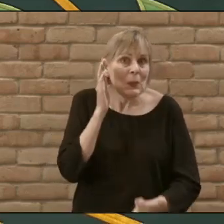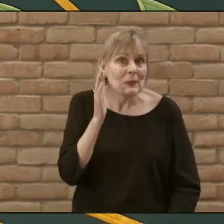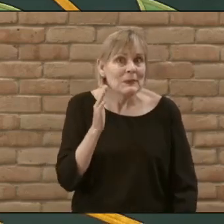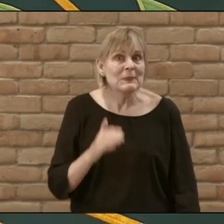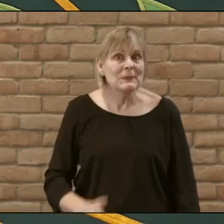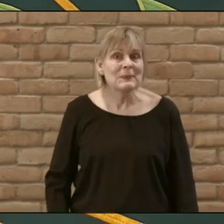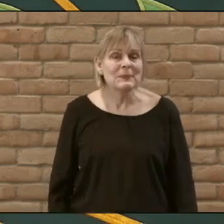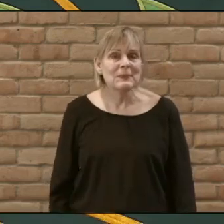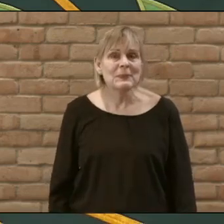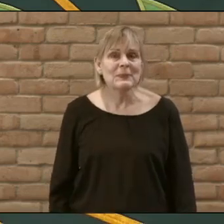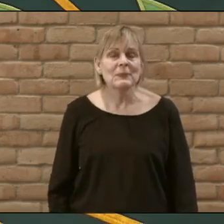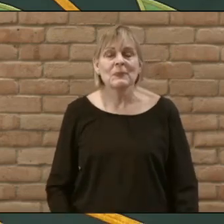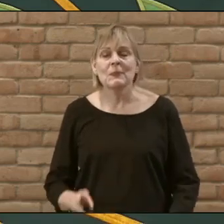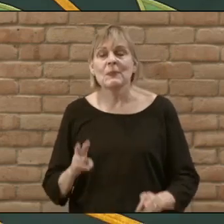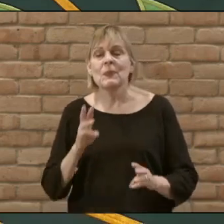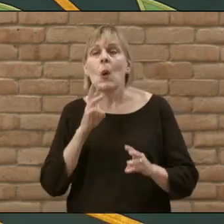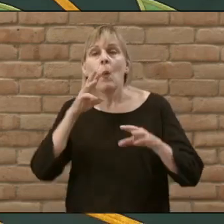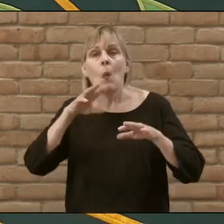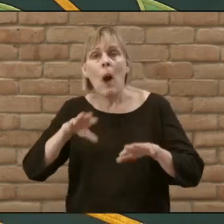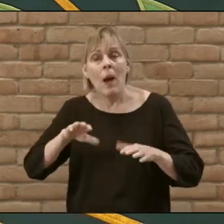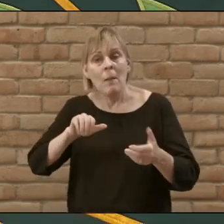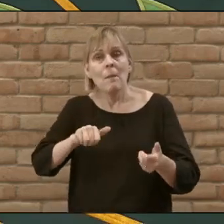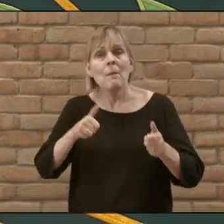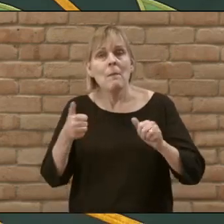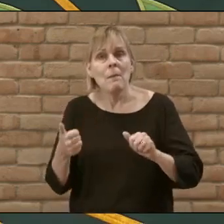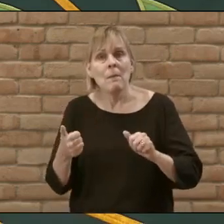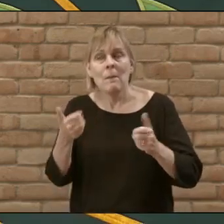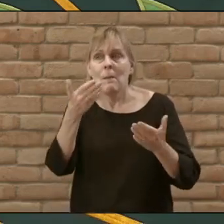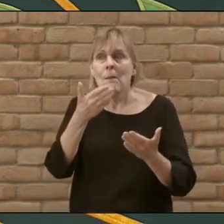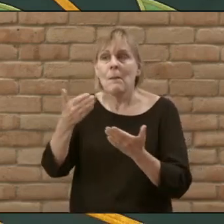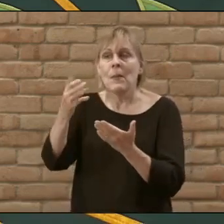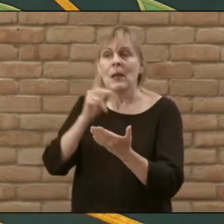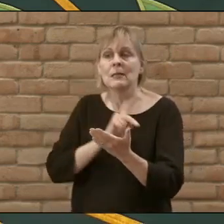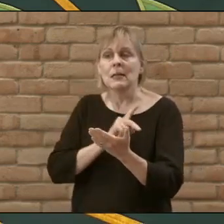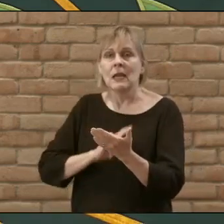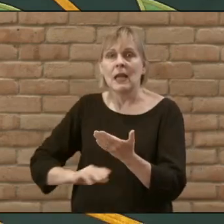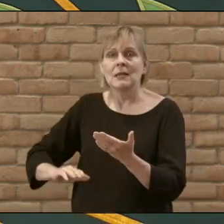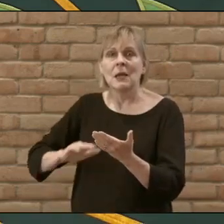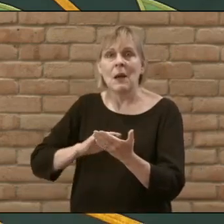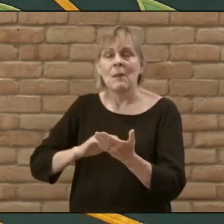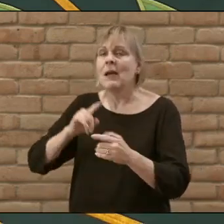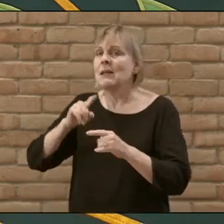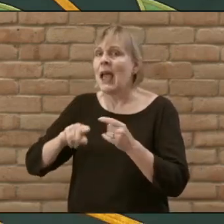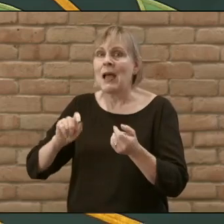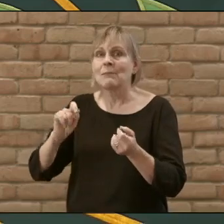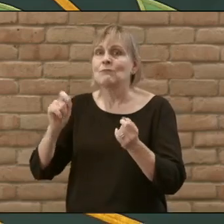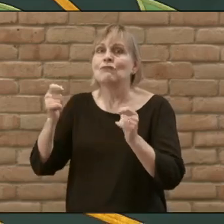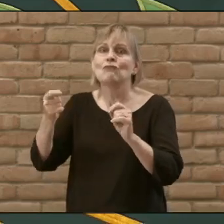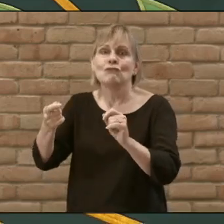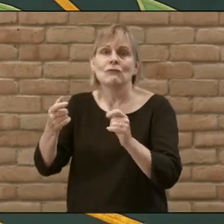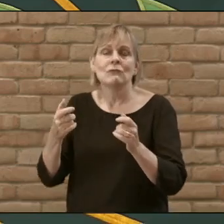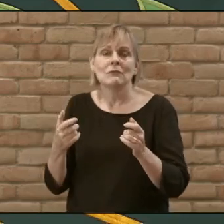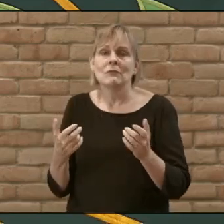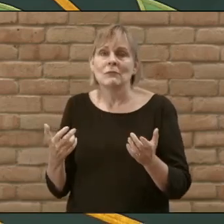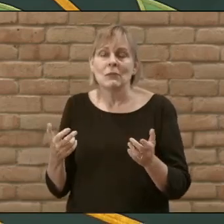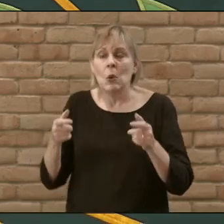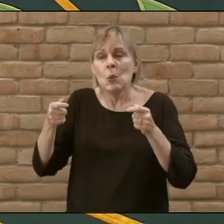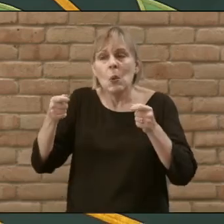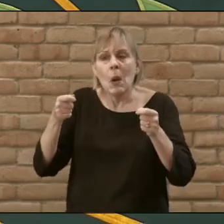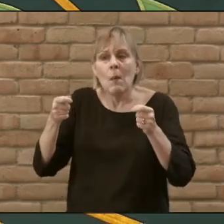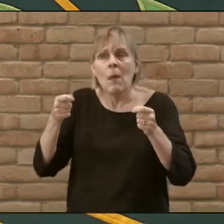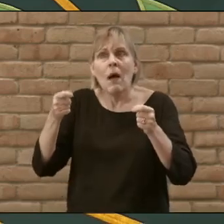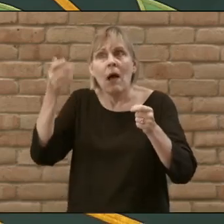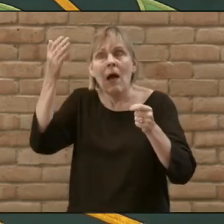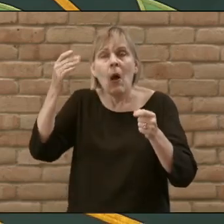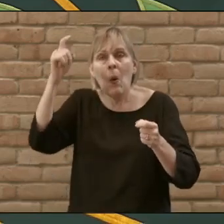the waters of baptism bring you into a kingdom that cannot be shaken ruled by the all wise